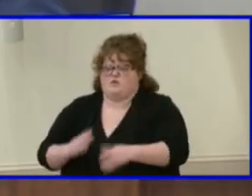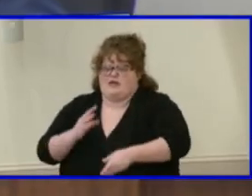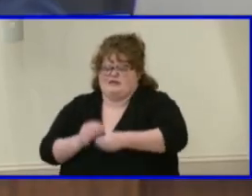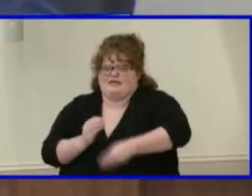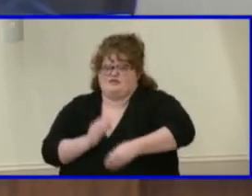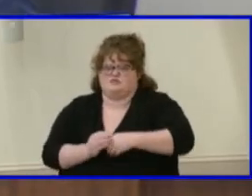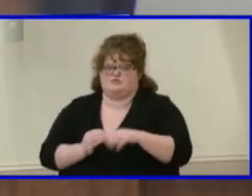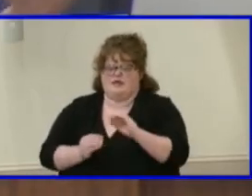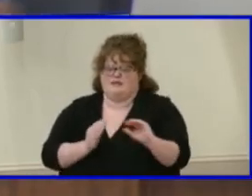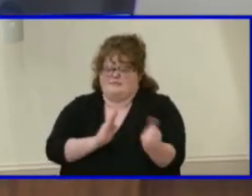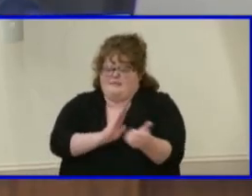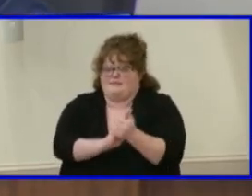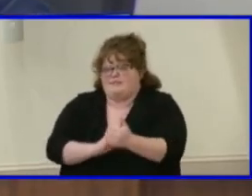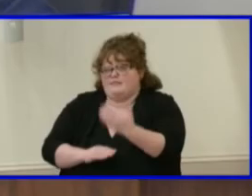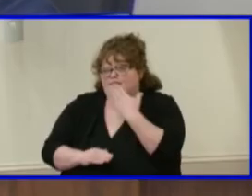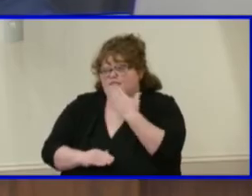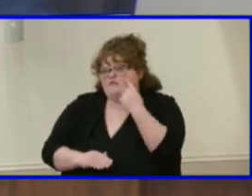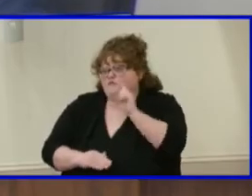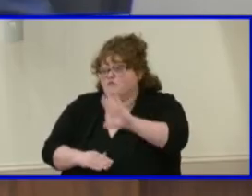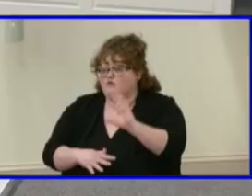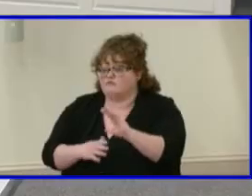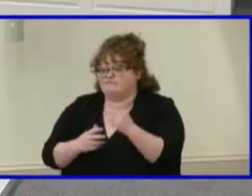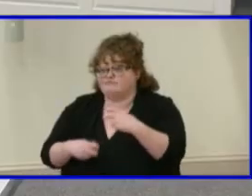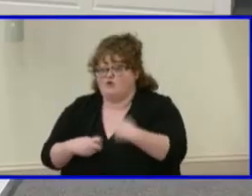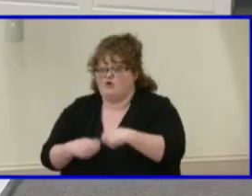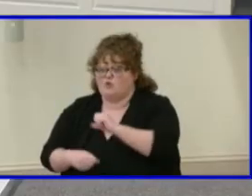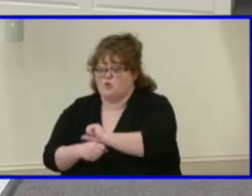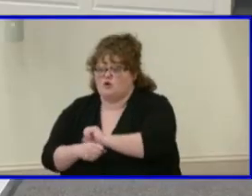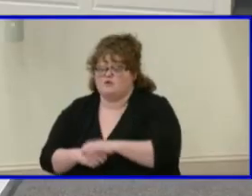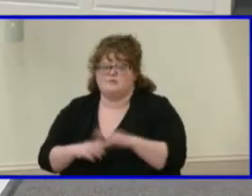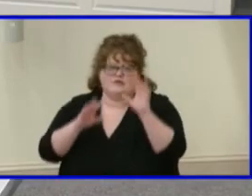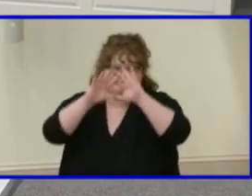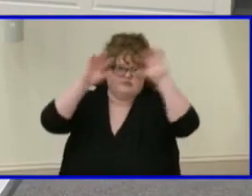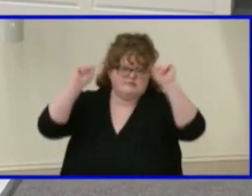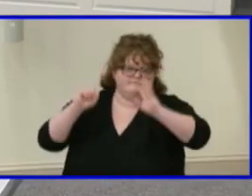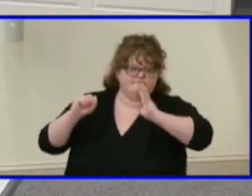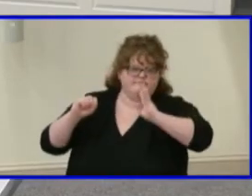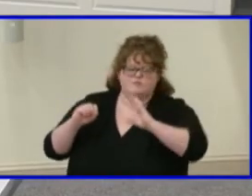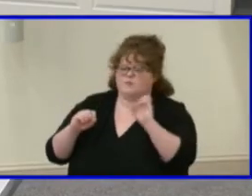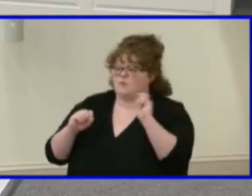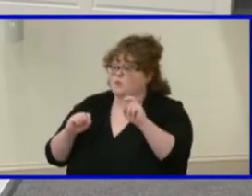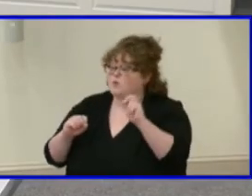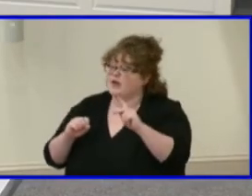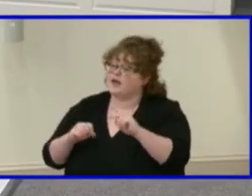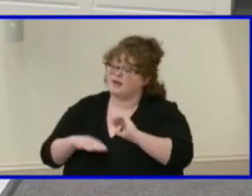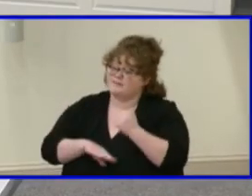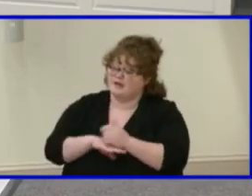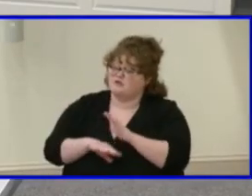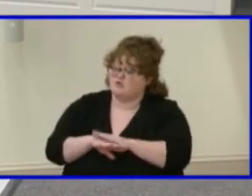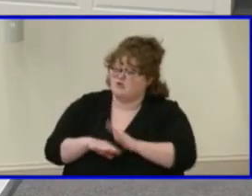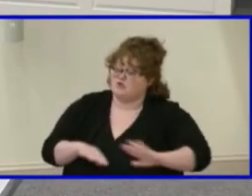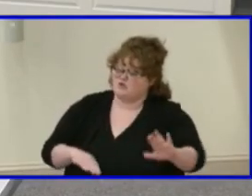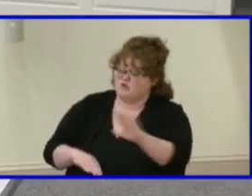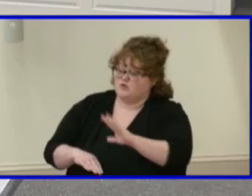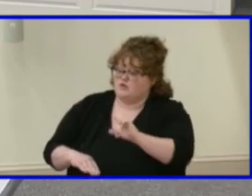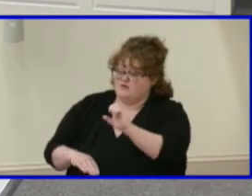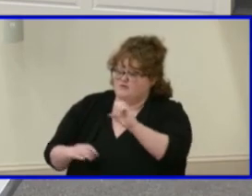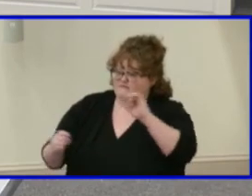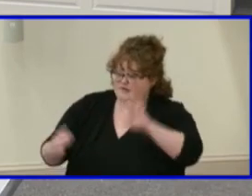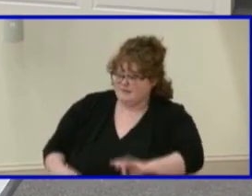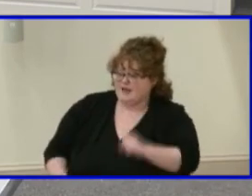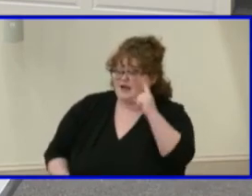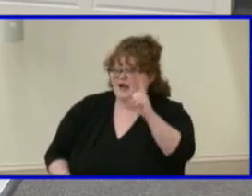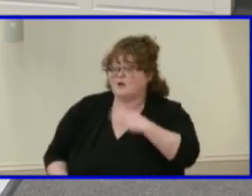again for the hard work uh madam superintendent all right well given the board's feedback then i will be seeking your approval for the